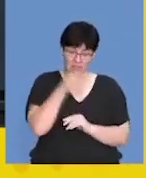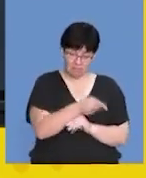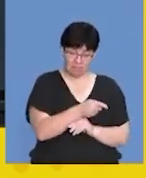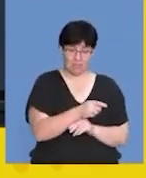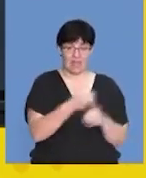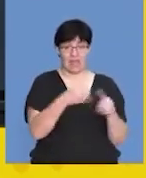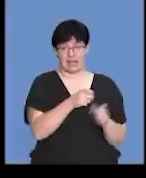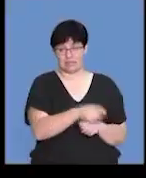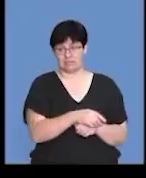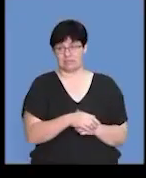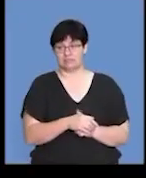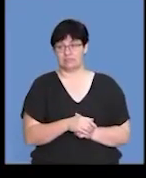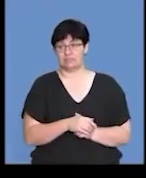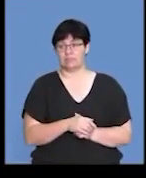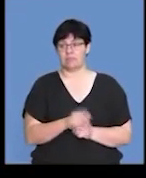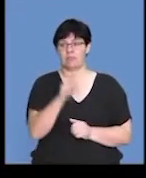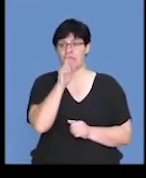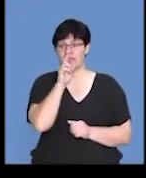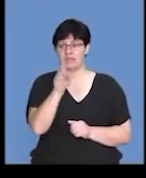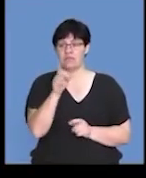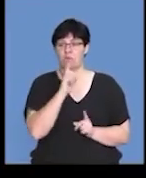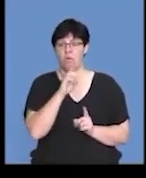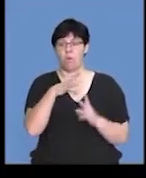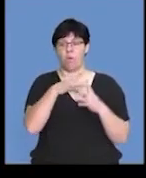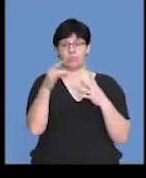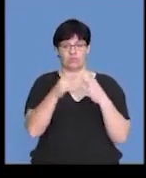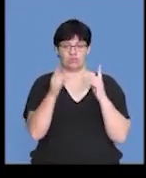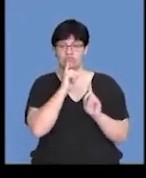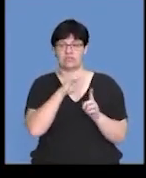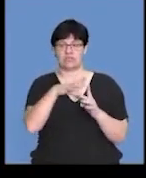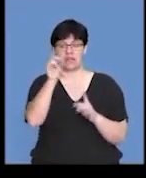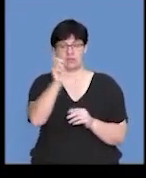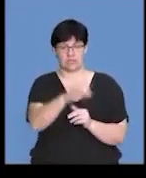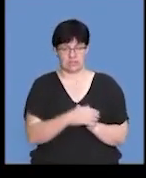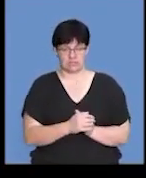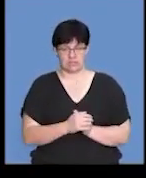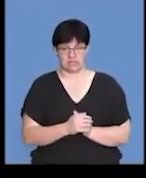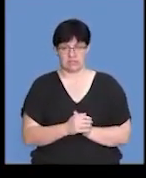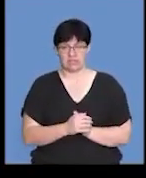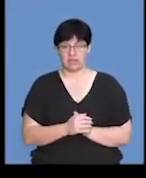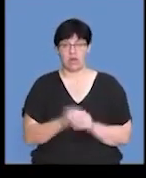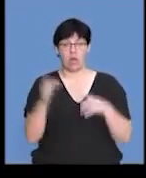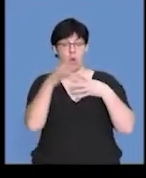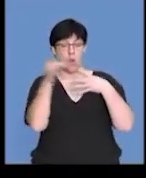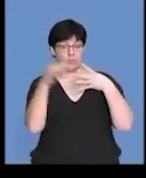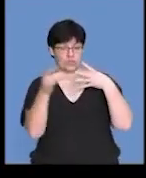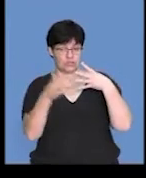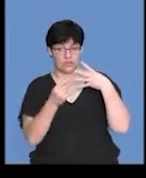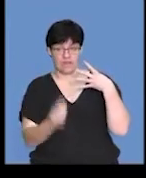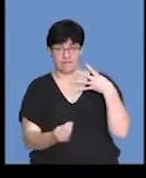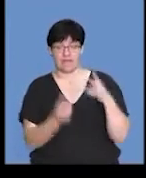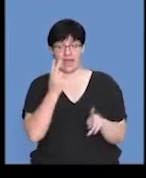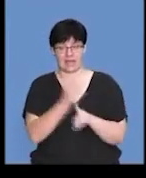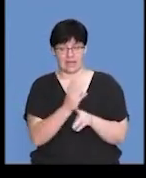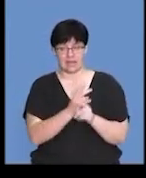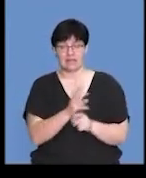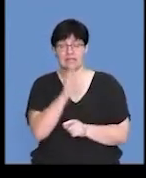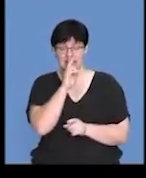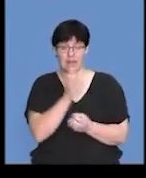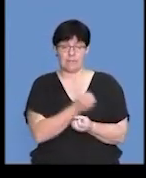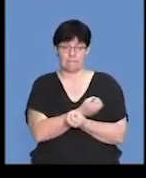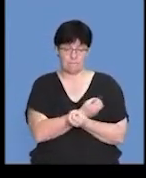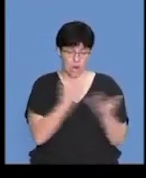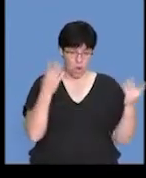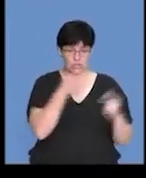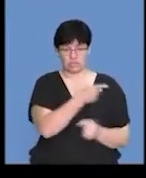egg. Okay, so let's look at your options that you've selected. The options that we've got, again, you can see that